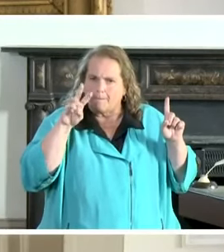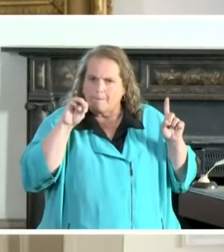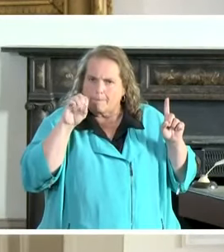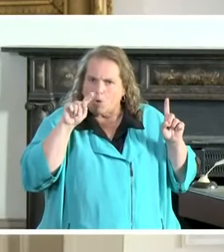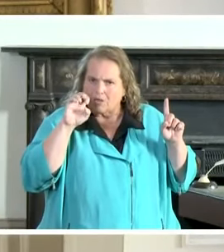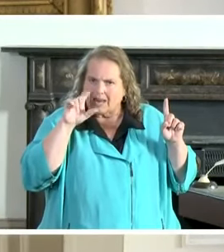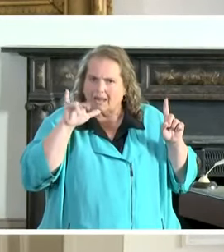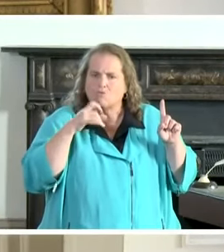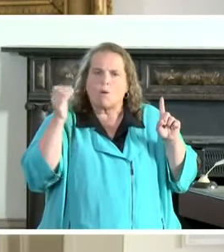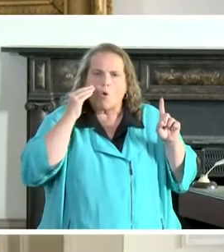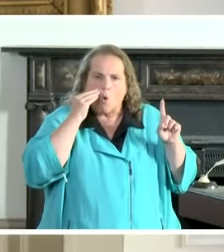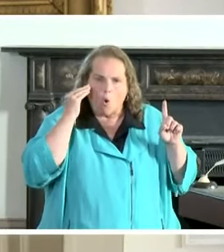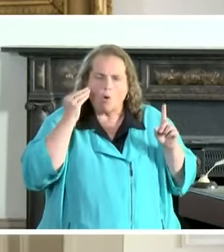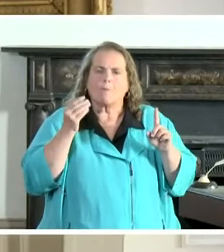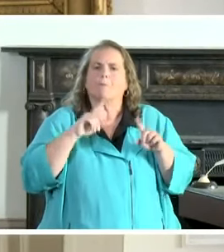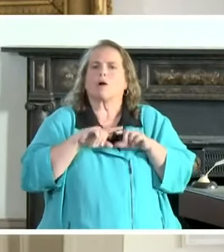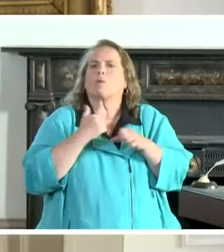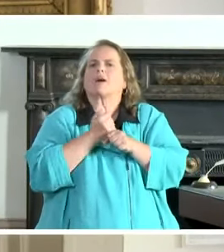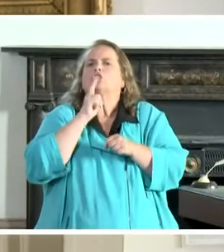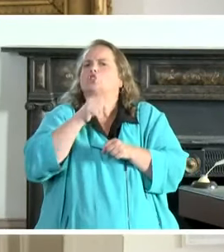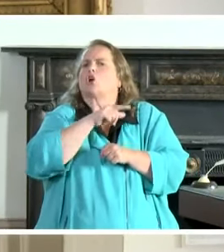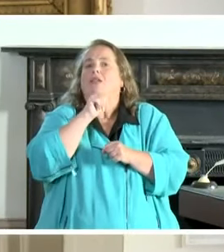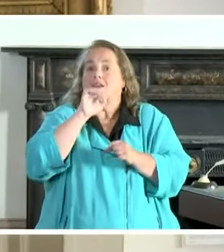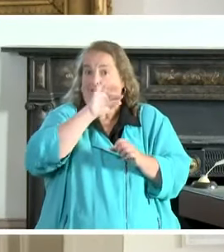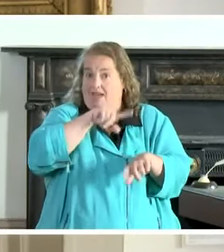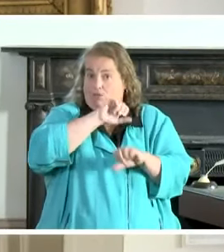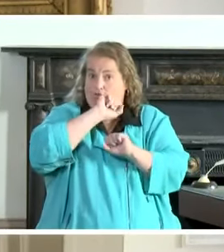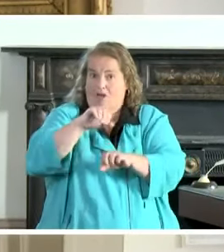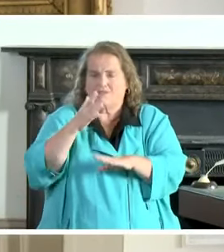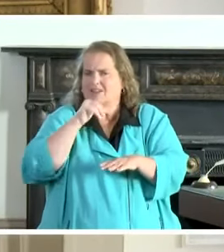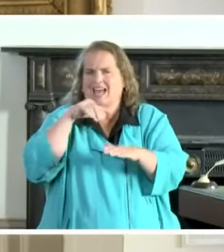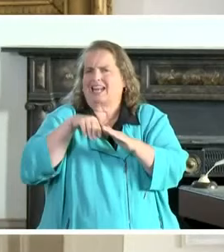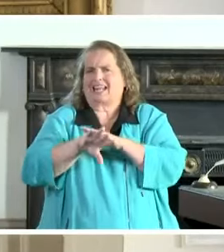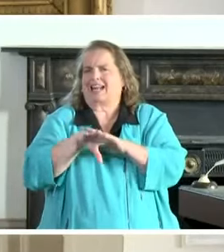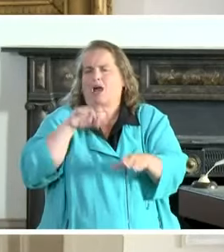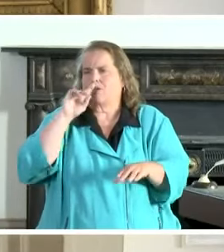to make sure that they don't have issues getting in and out of the capital.